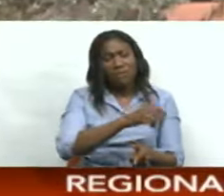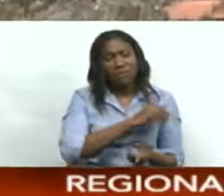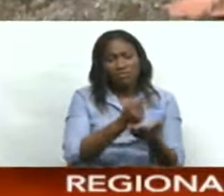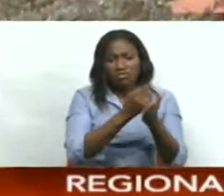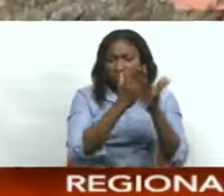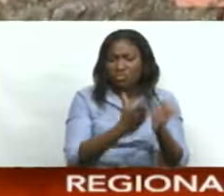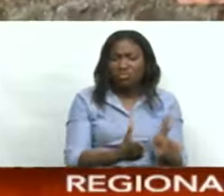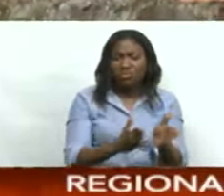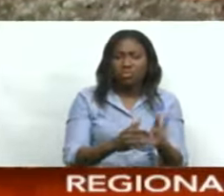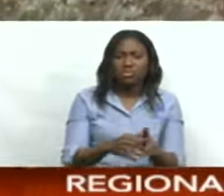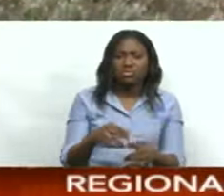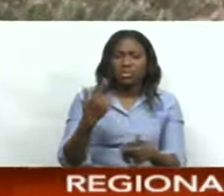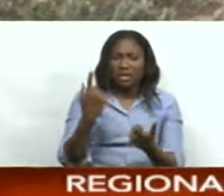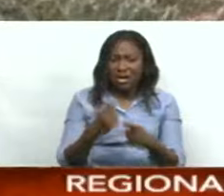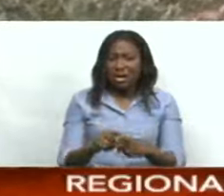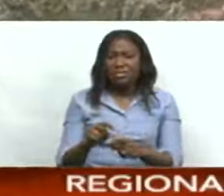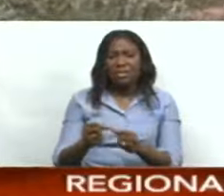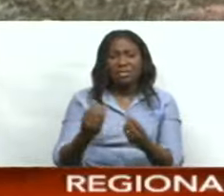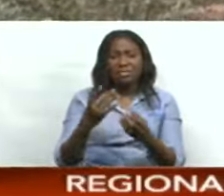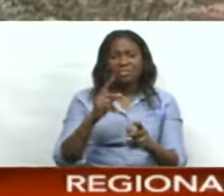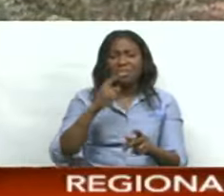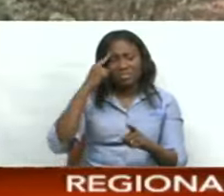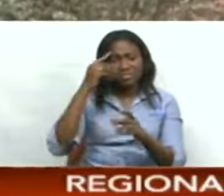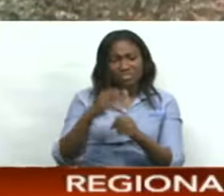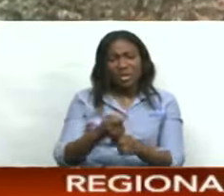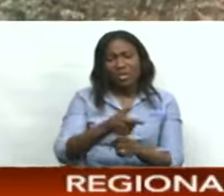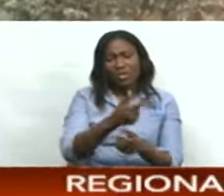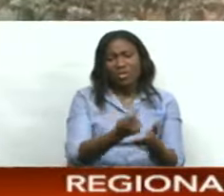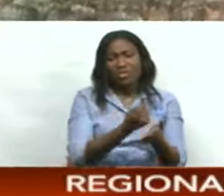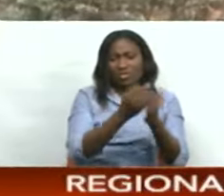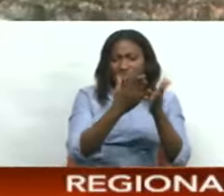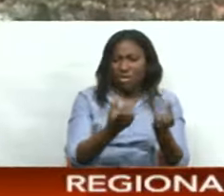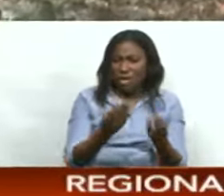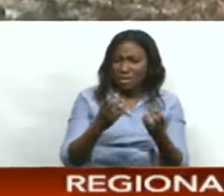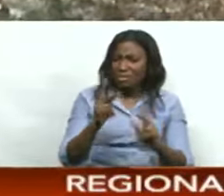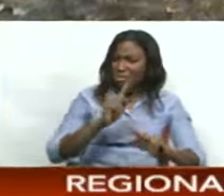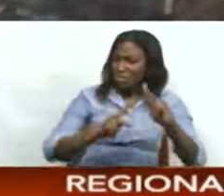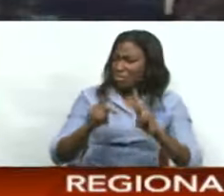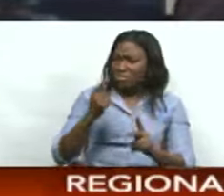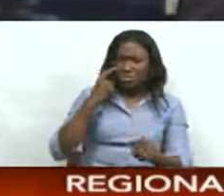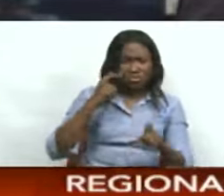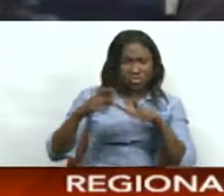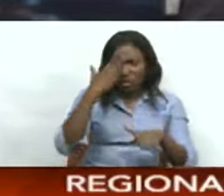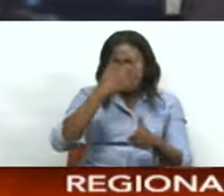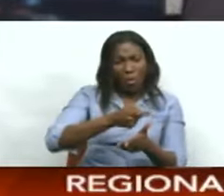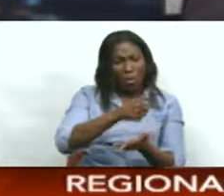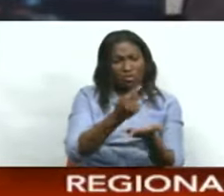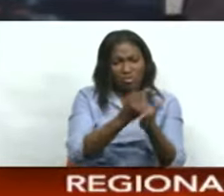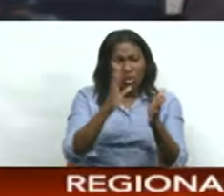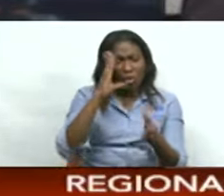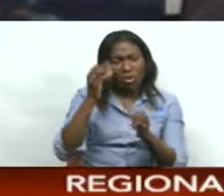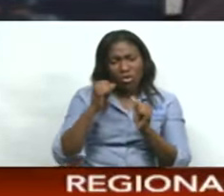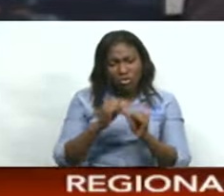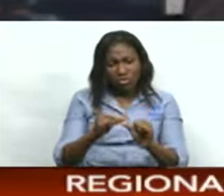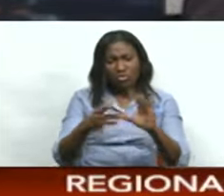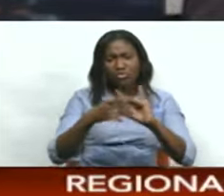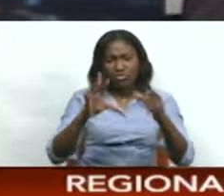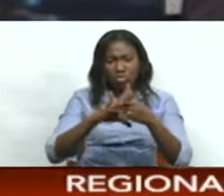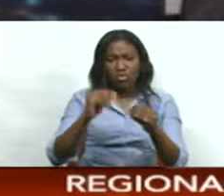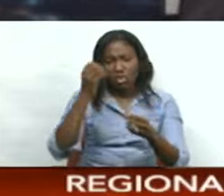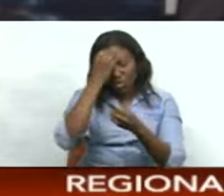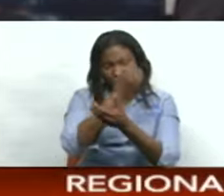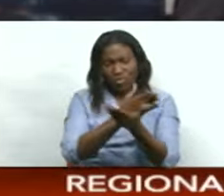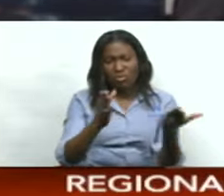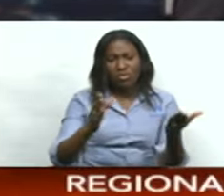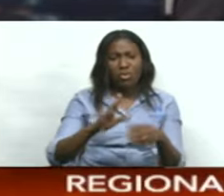35-12 and caused immediate uproar among cricket stakeholders. A story that we will continue to follow and certainly